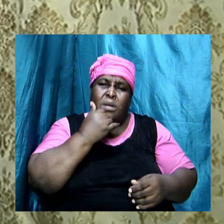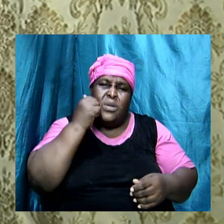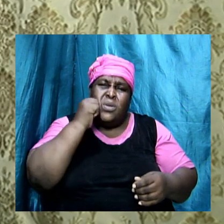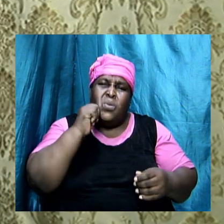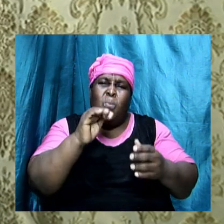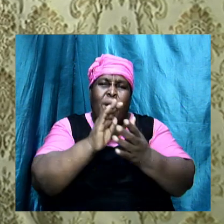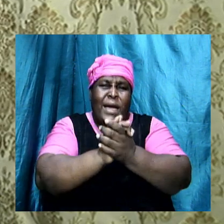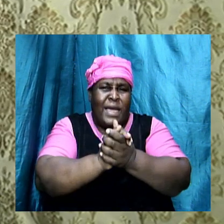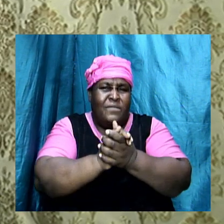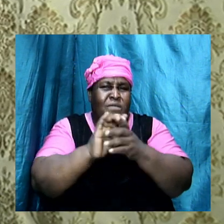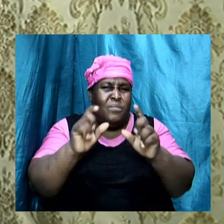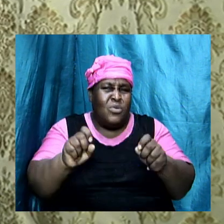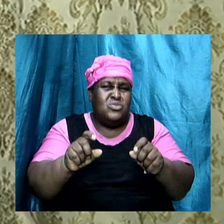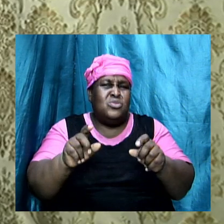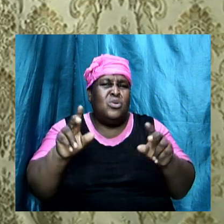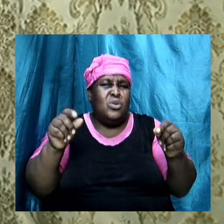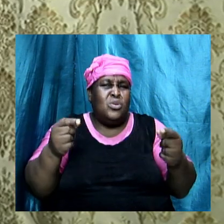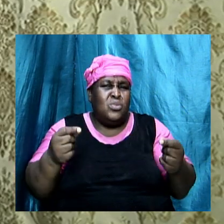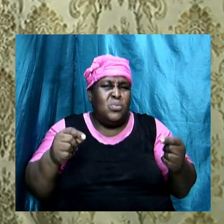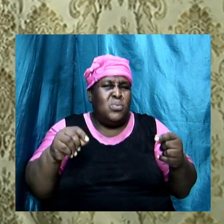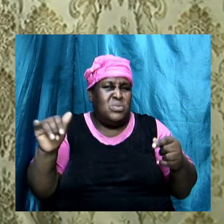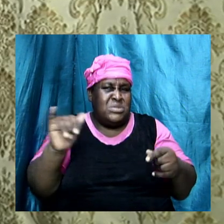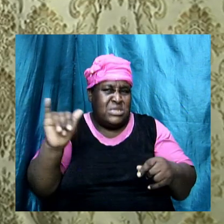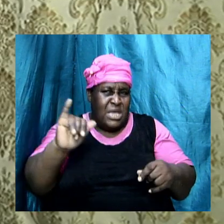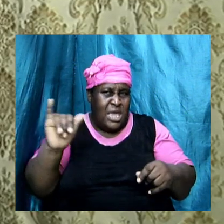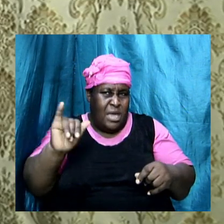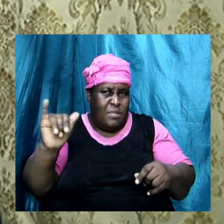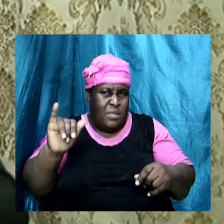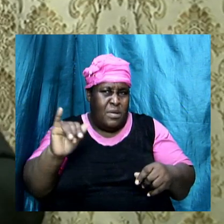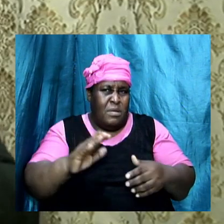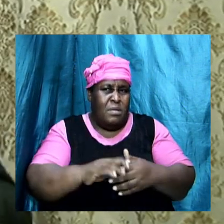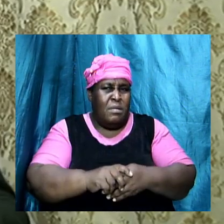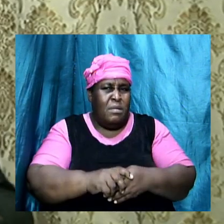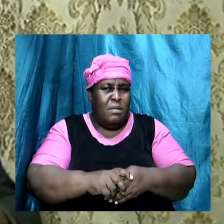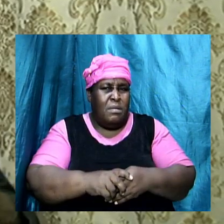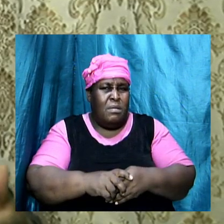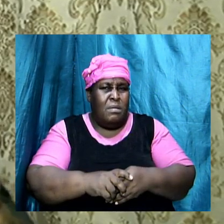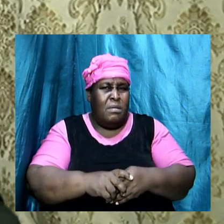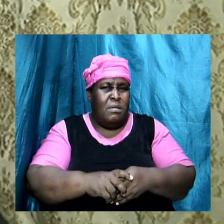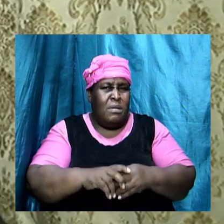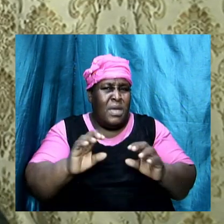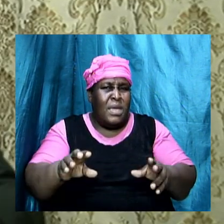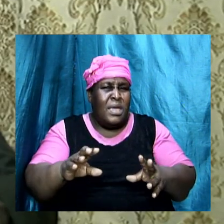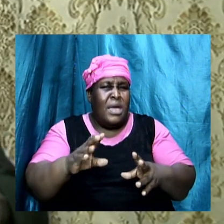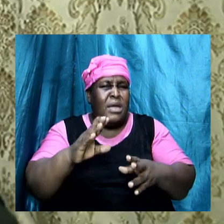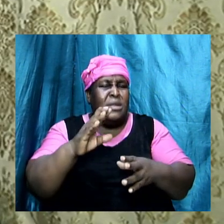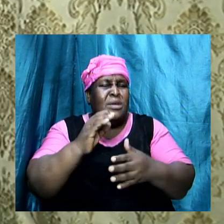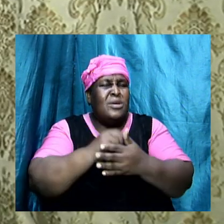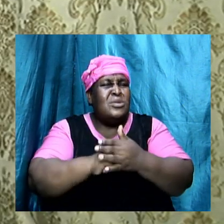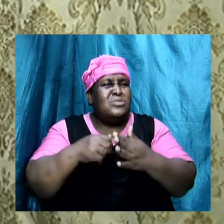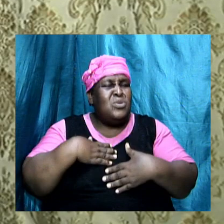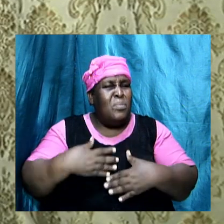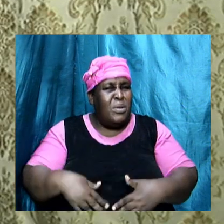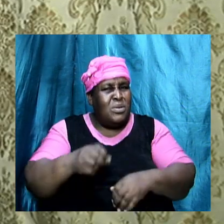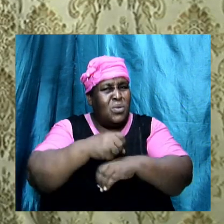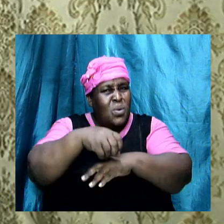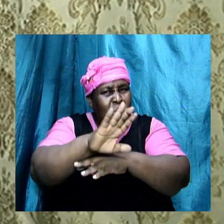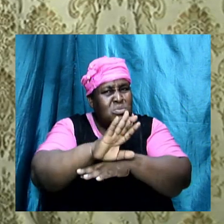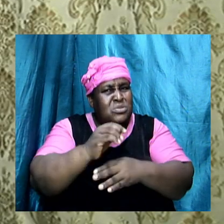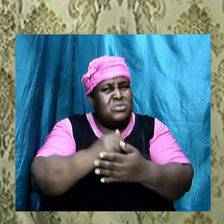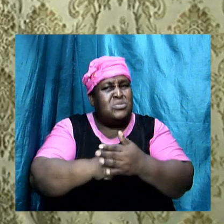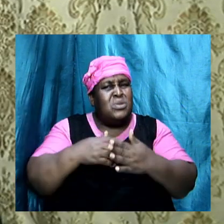can somebody that is called by the name of Jesus Christ advise somebody to do that, counsel somebody to do that?